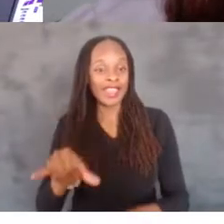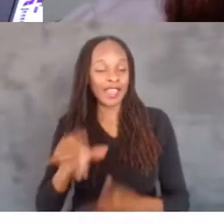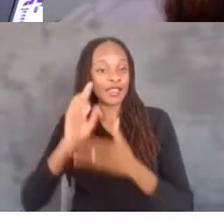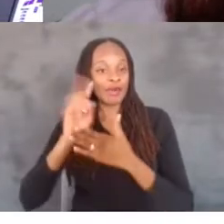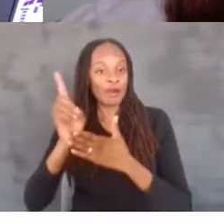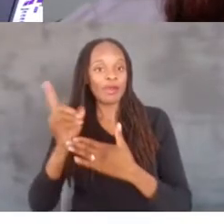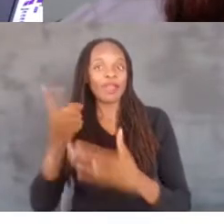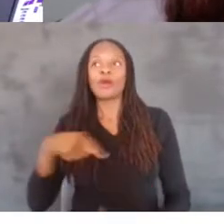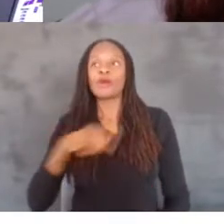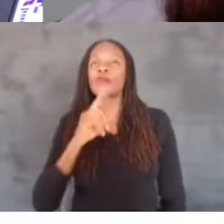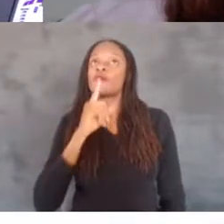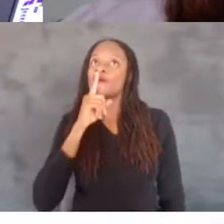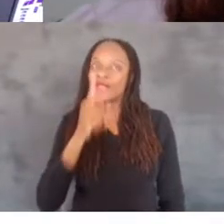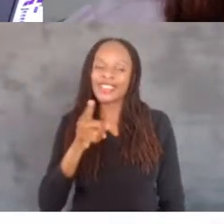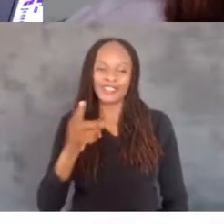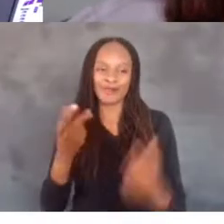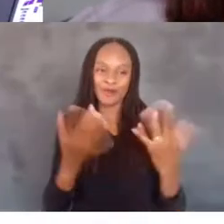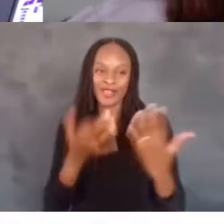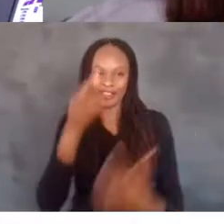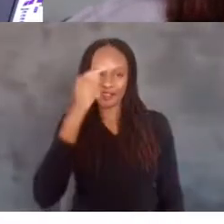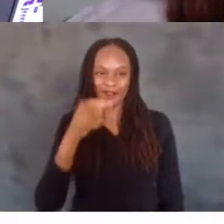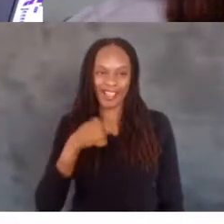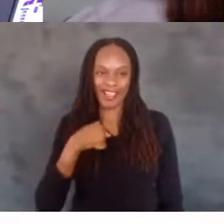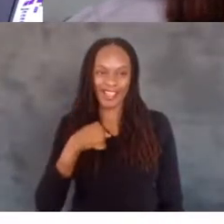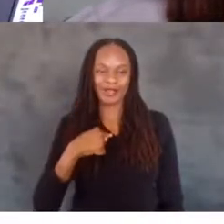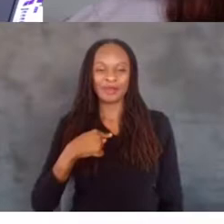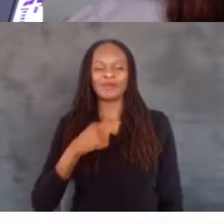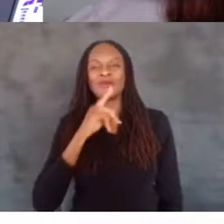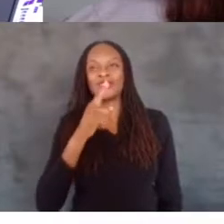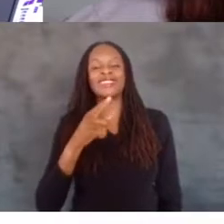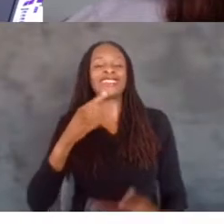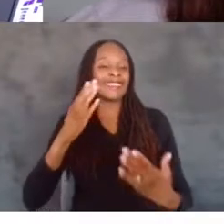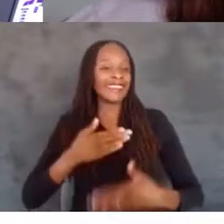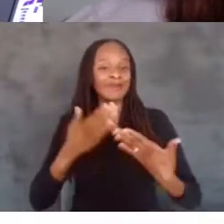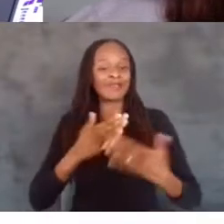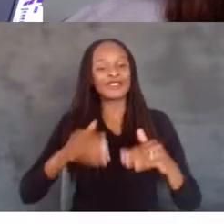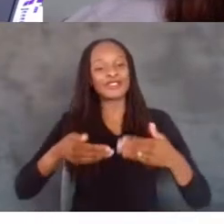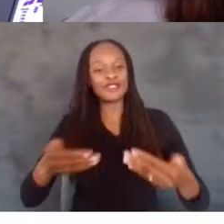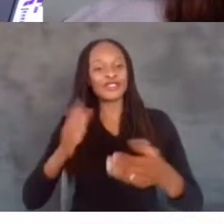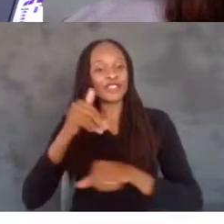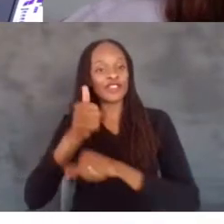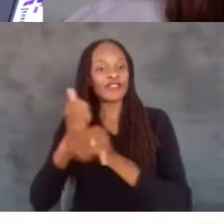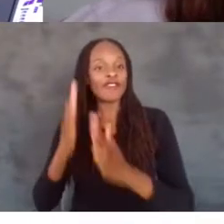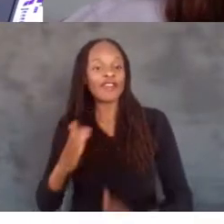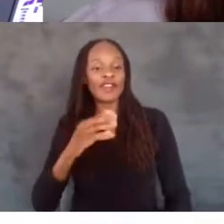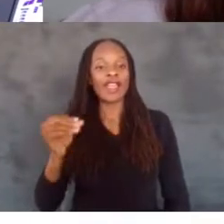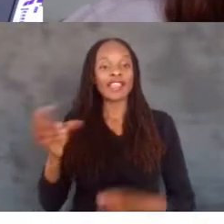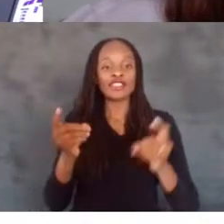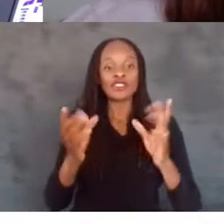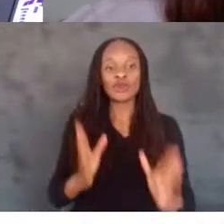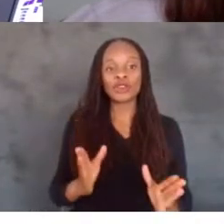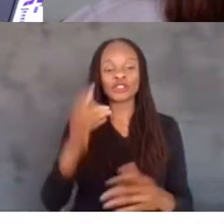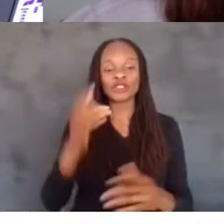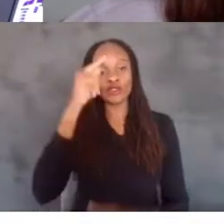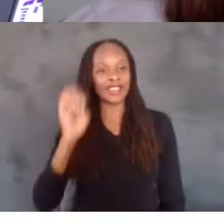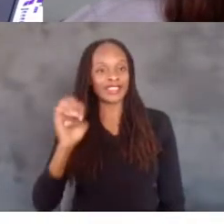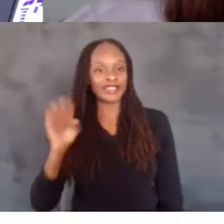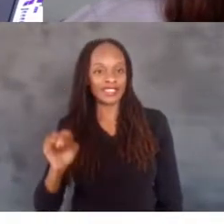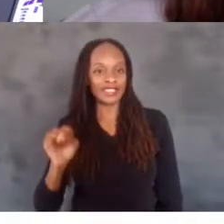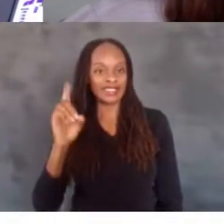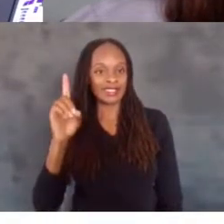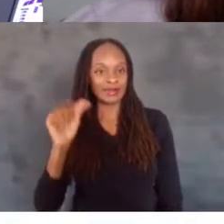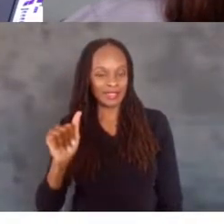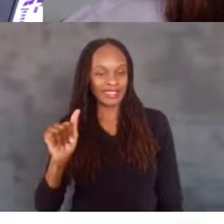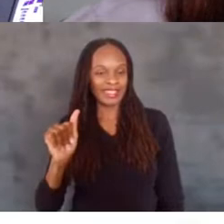all have been waiting for, I am so pleased to introduce the founder and director of the Easter Seals Disability Film